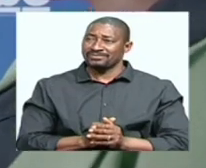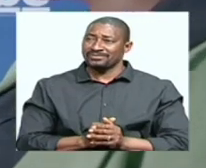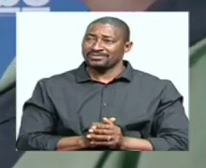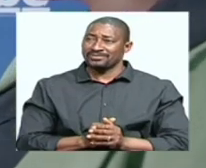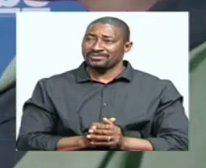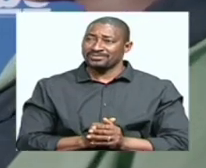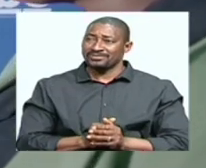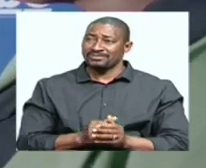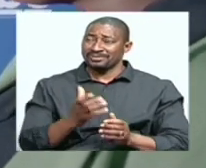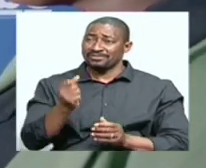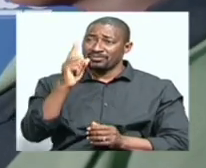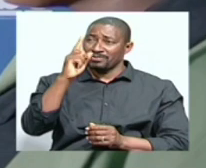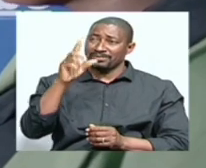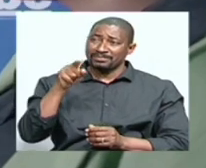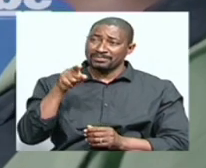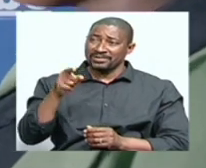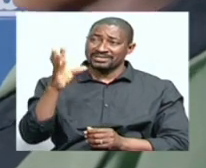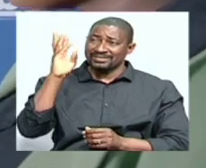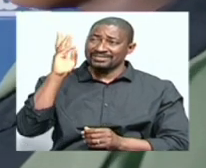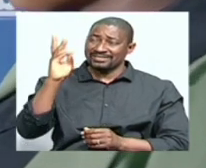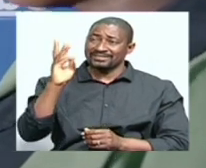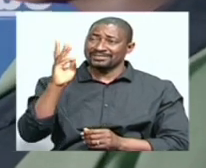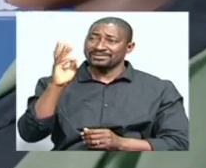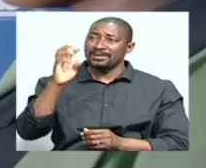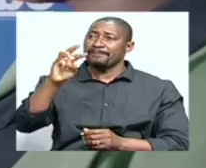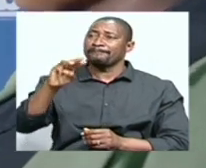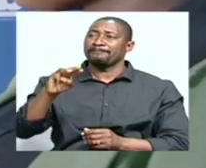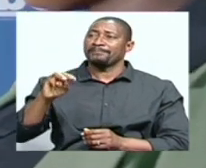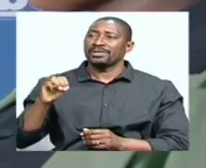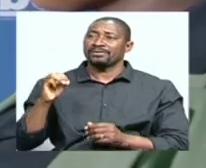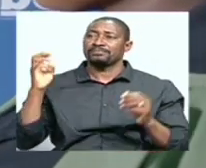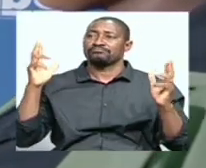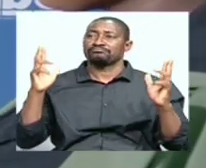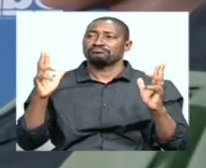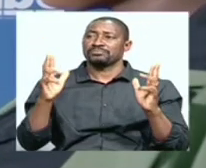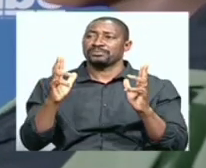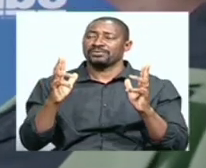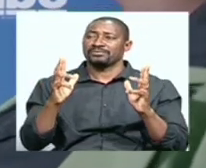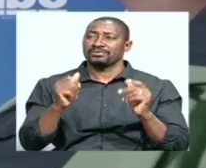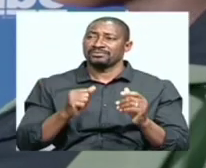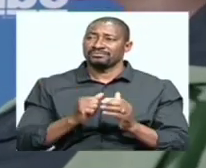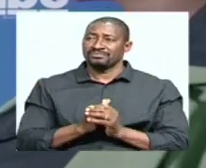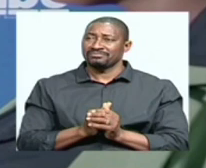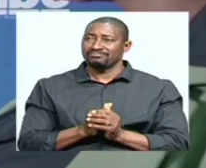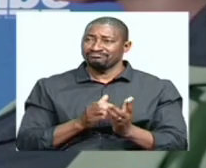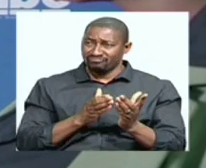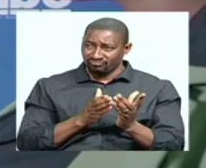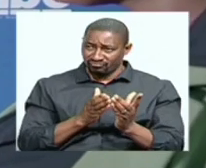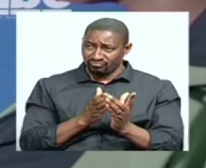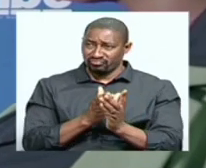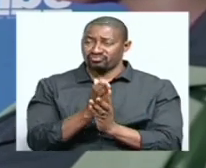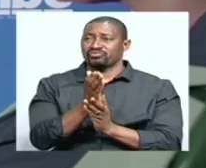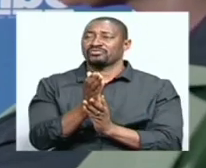reach about 1.6 million Namibians. That would be now throughout our television channels, the radio channels,